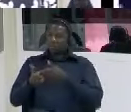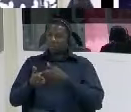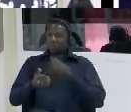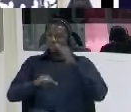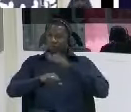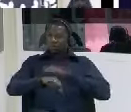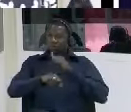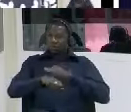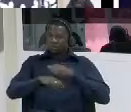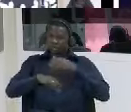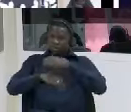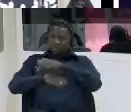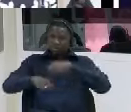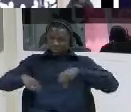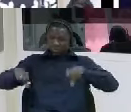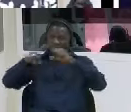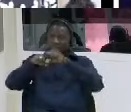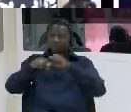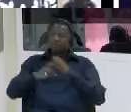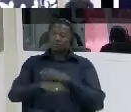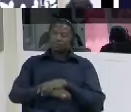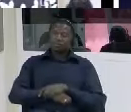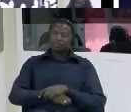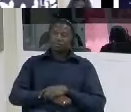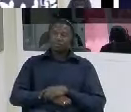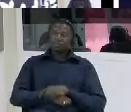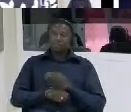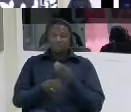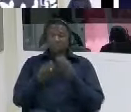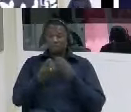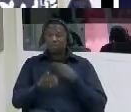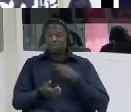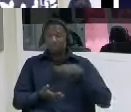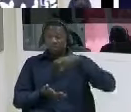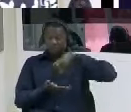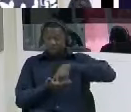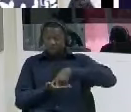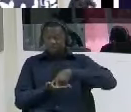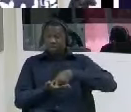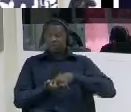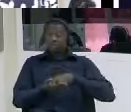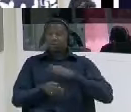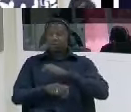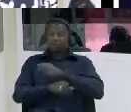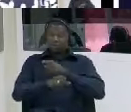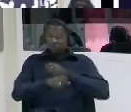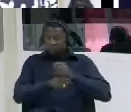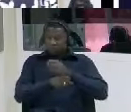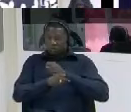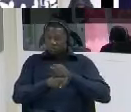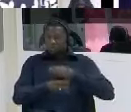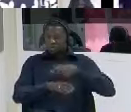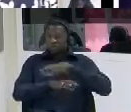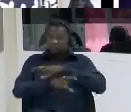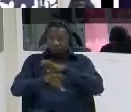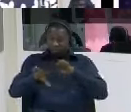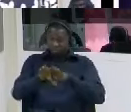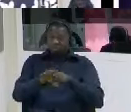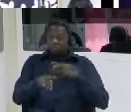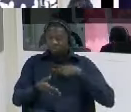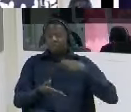chamber they did said to me kneel down on the concrete floor i knelt down